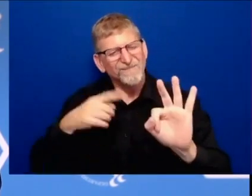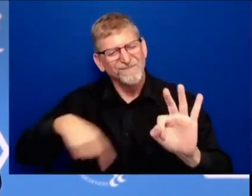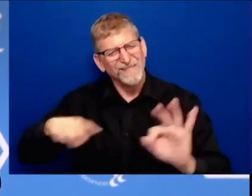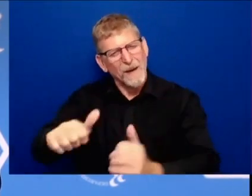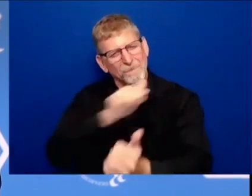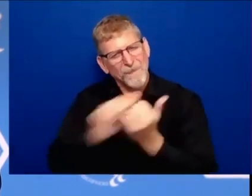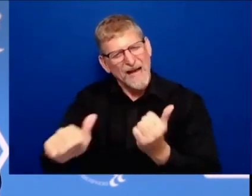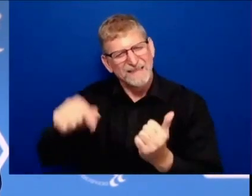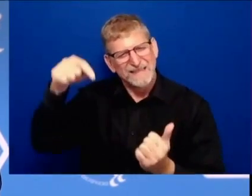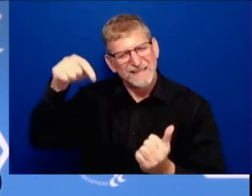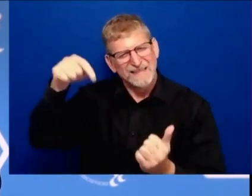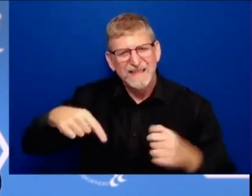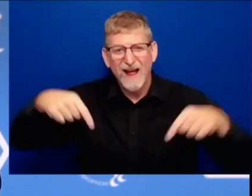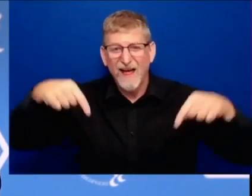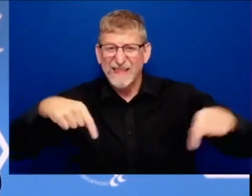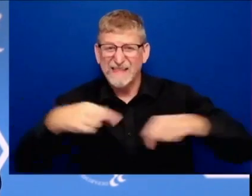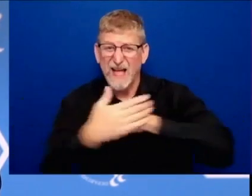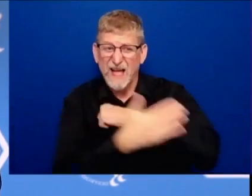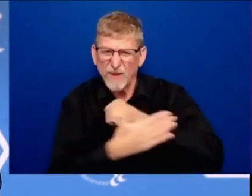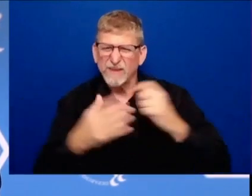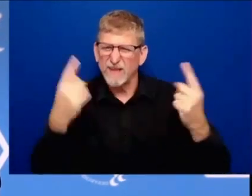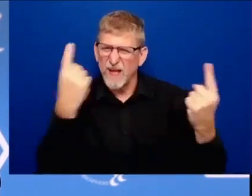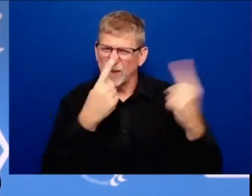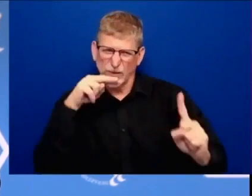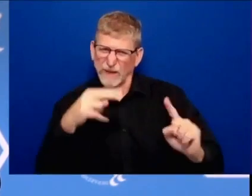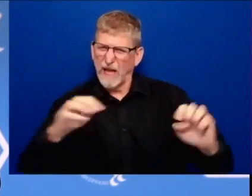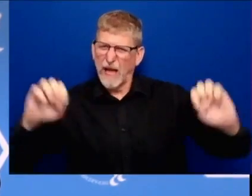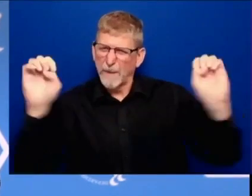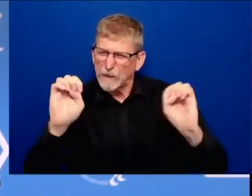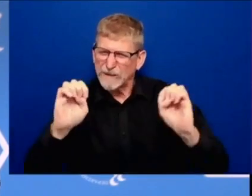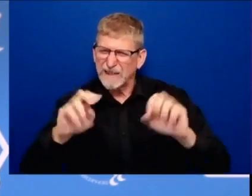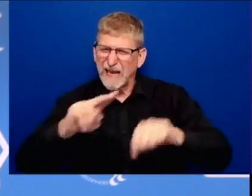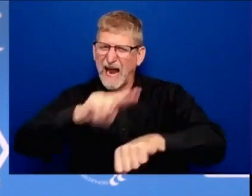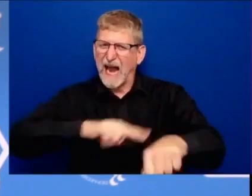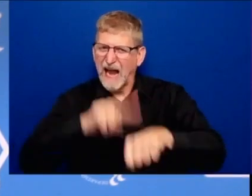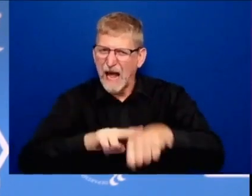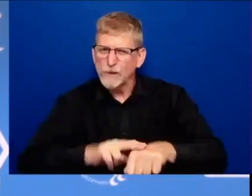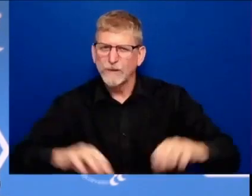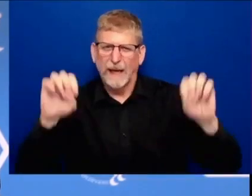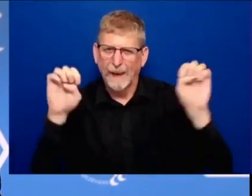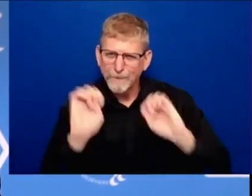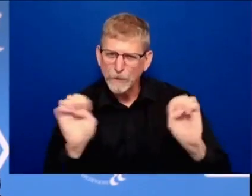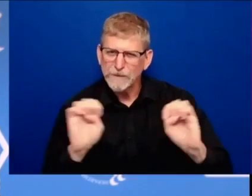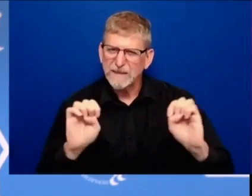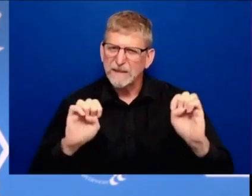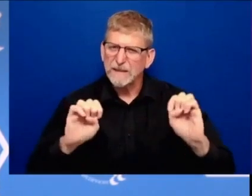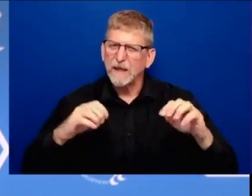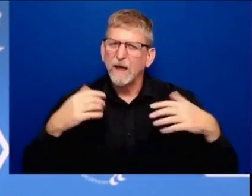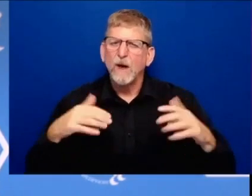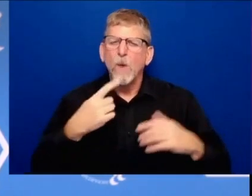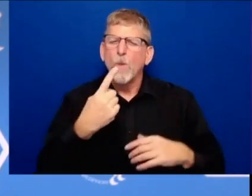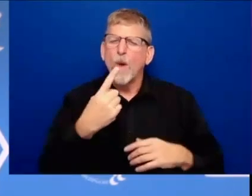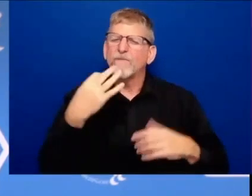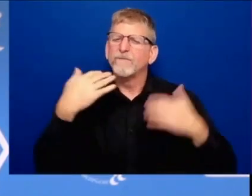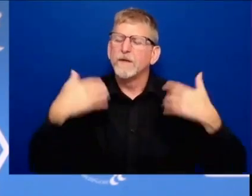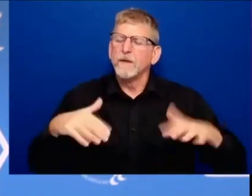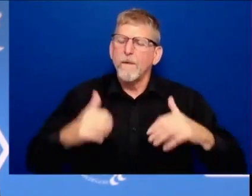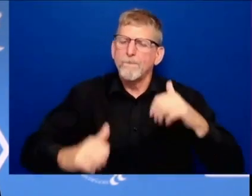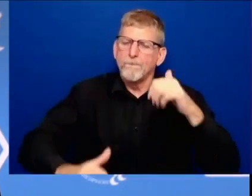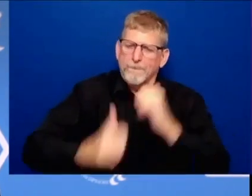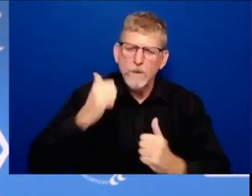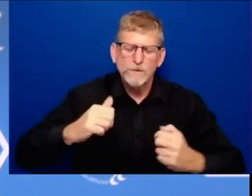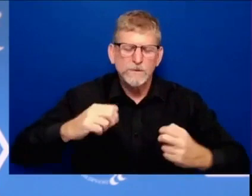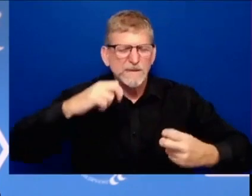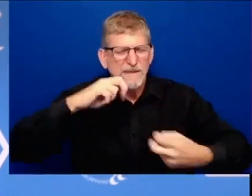close with this we're in a national emergency and this will be one of the most difficult operational challenges we have ever undertaken as a nation